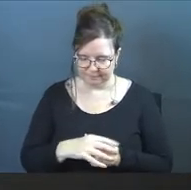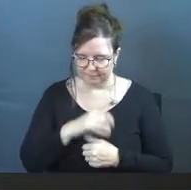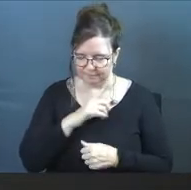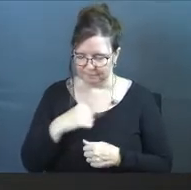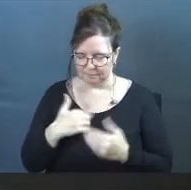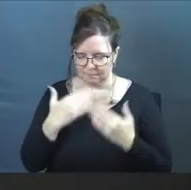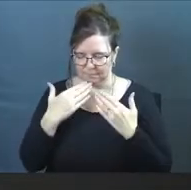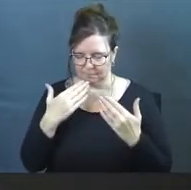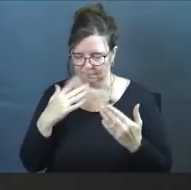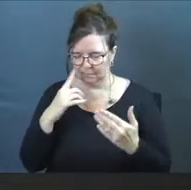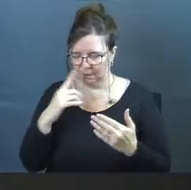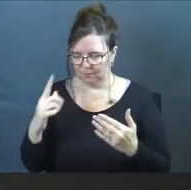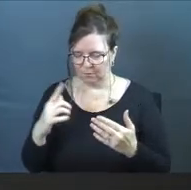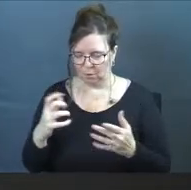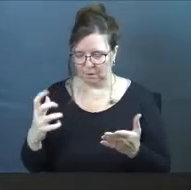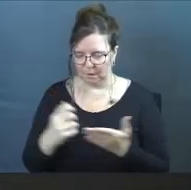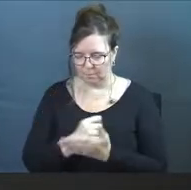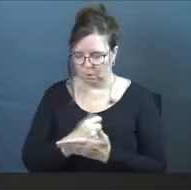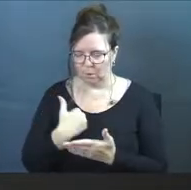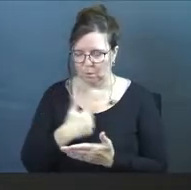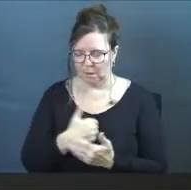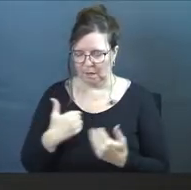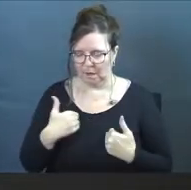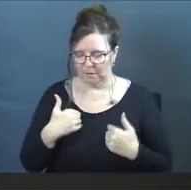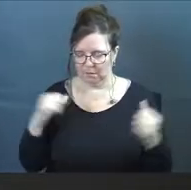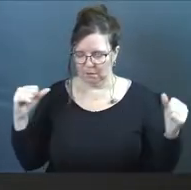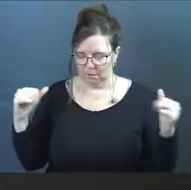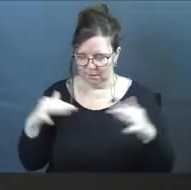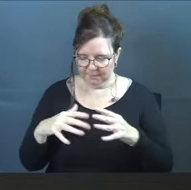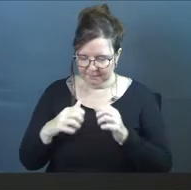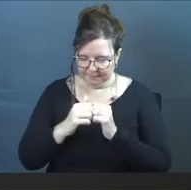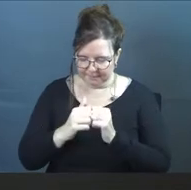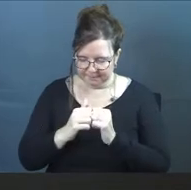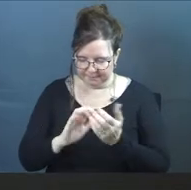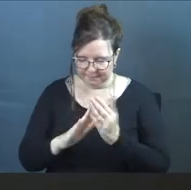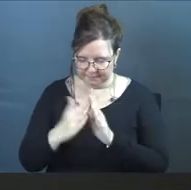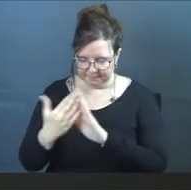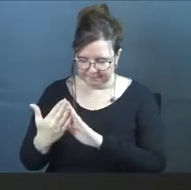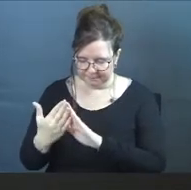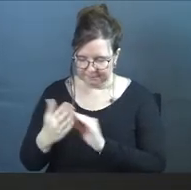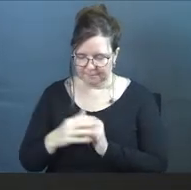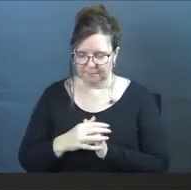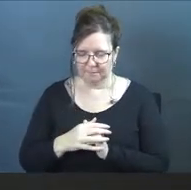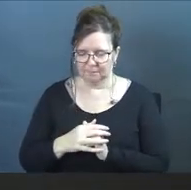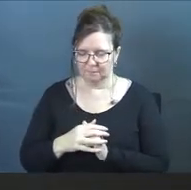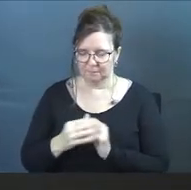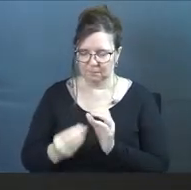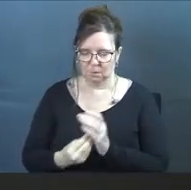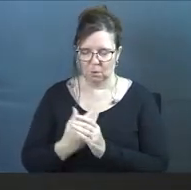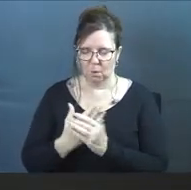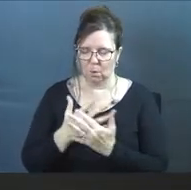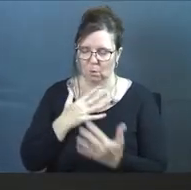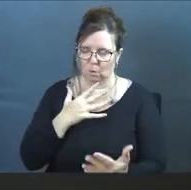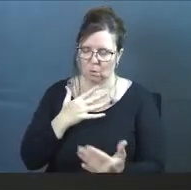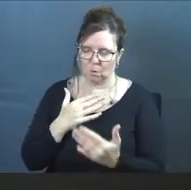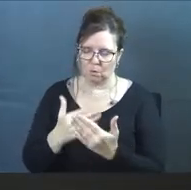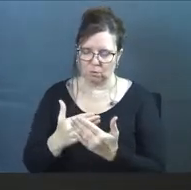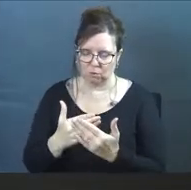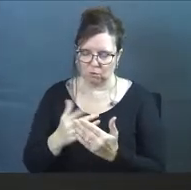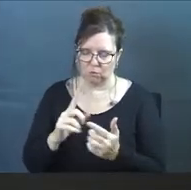Lord, we are thankful just for the opportunity we have just to gather together as a community to grow closer